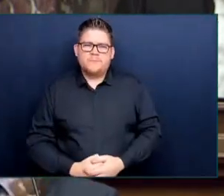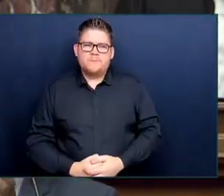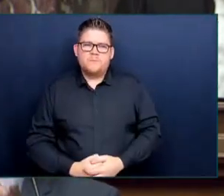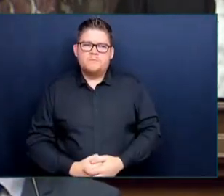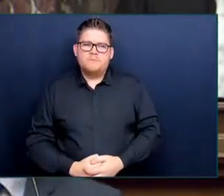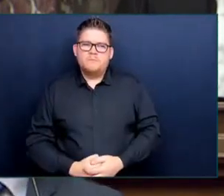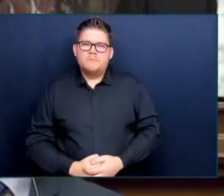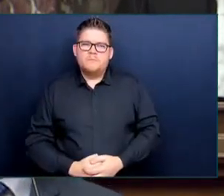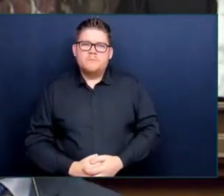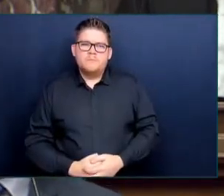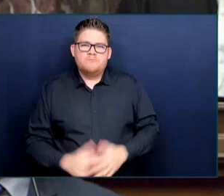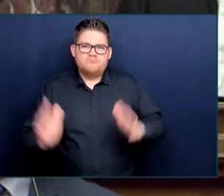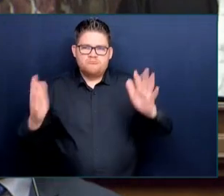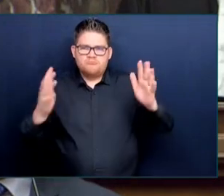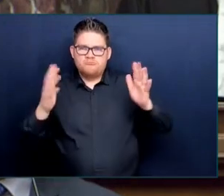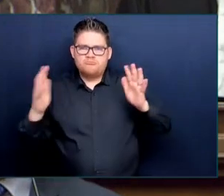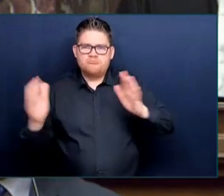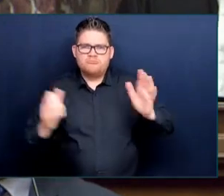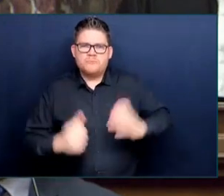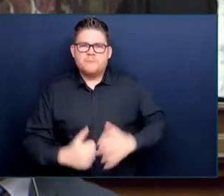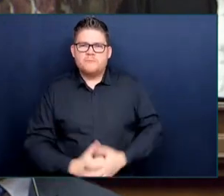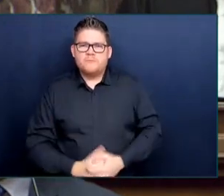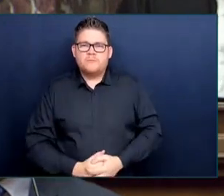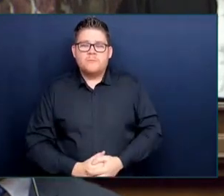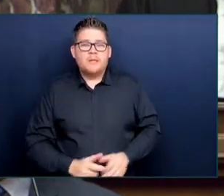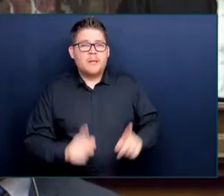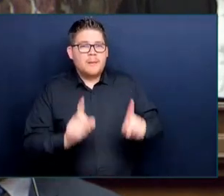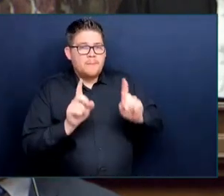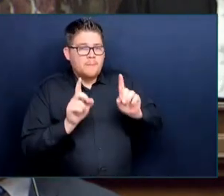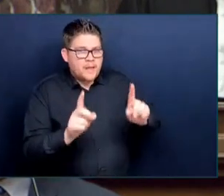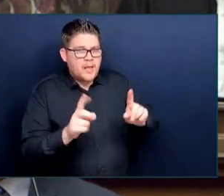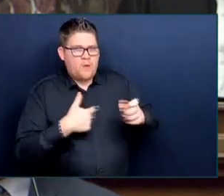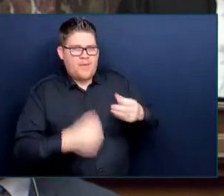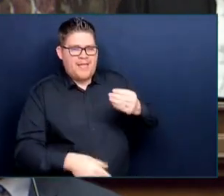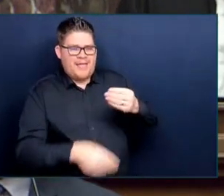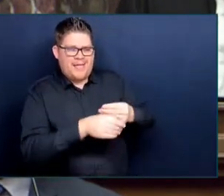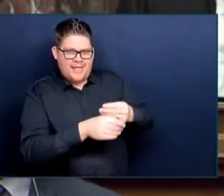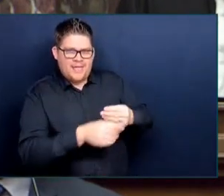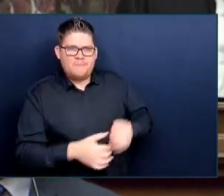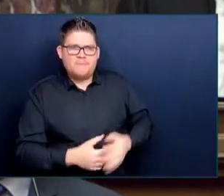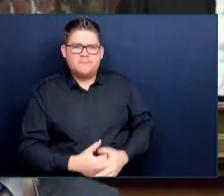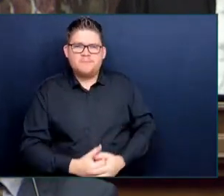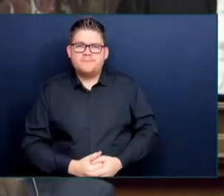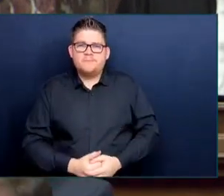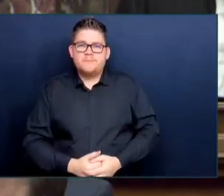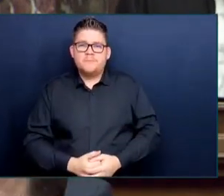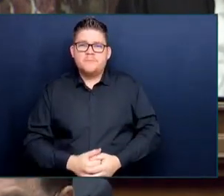Mr. Speaker, one thing I'd also like to say is, this is why we reinstated the Human Rights Commissioner.